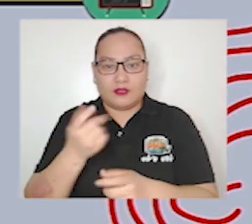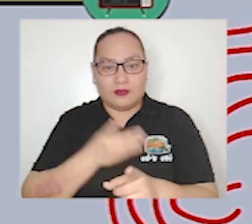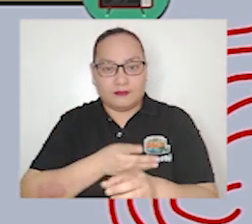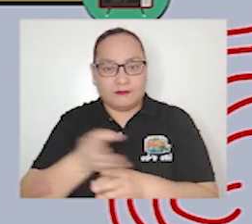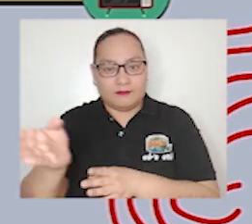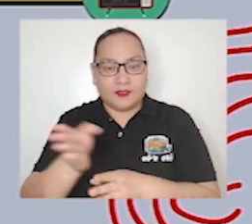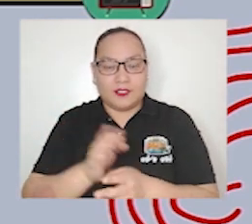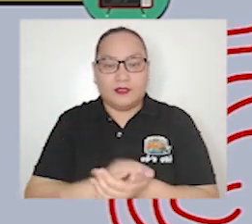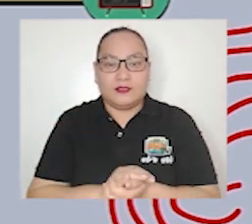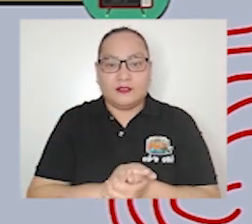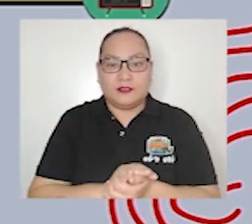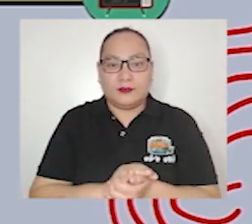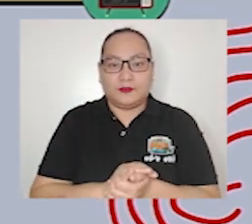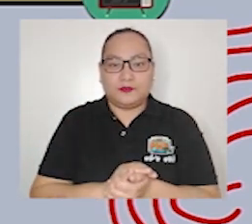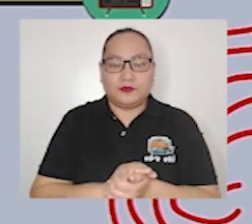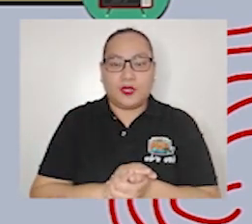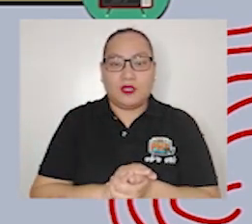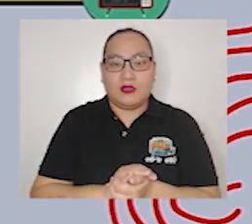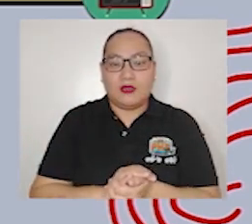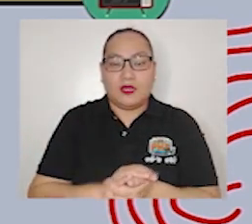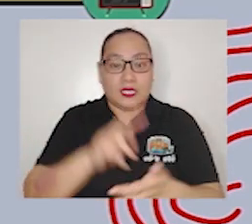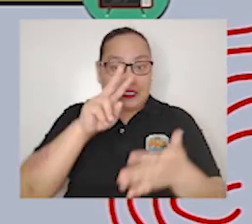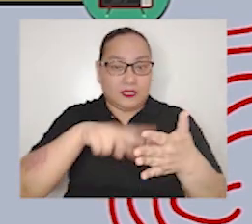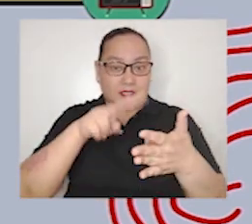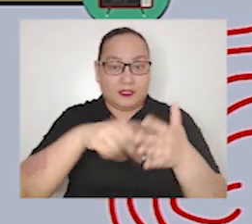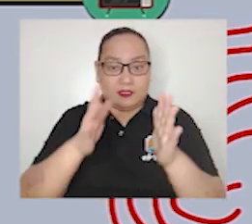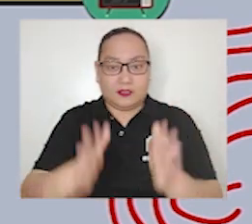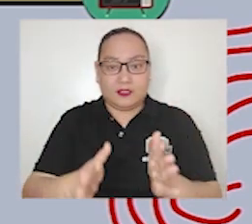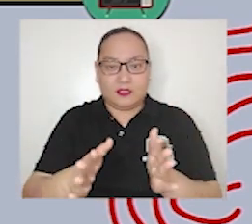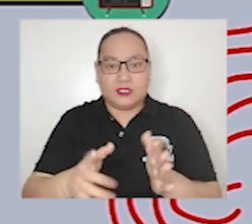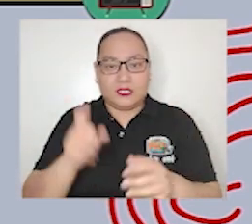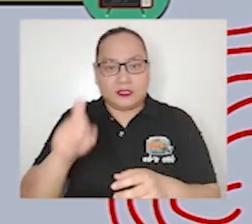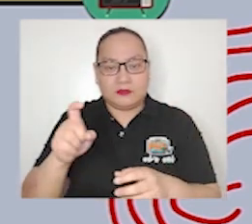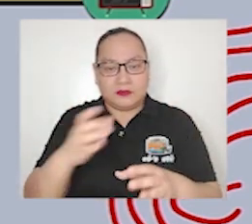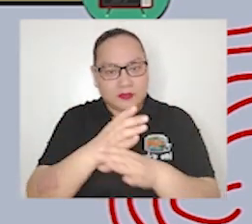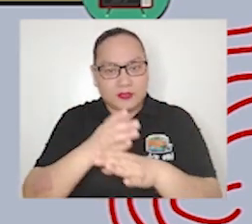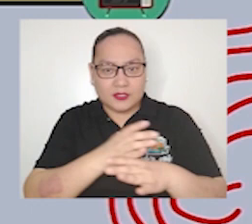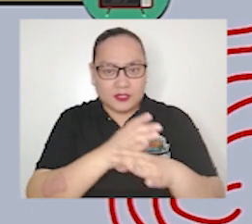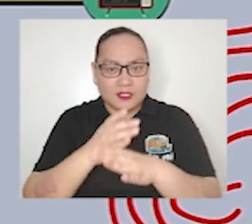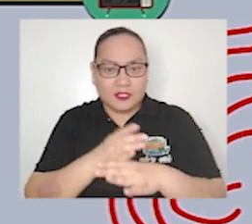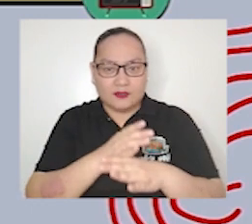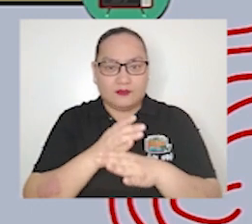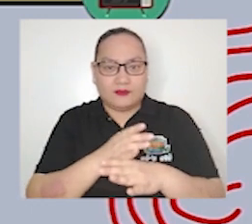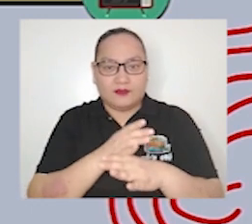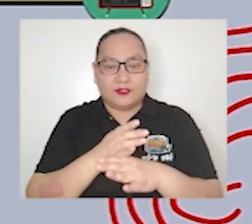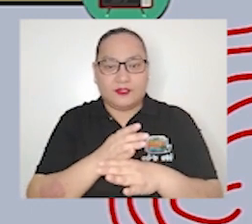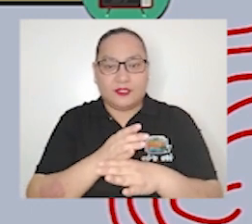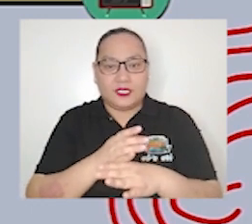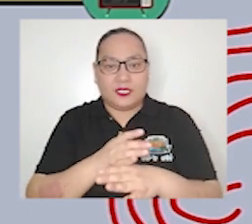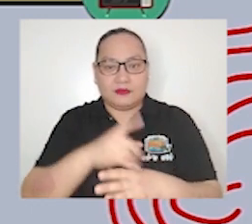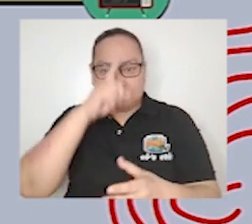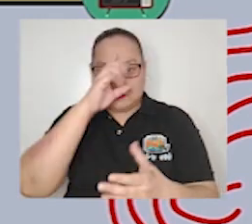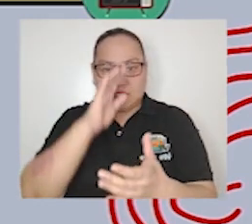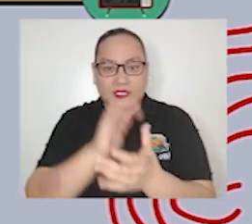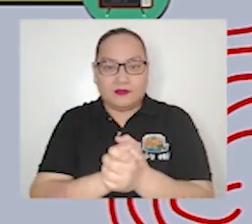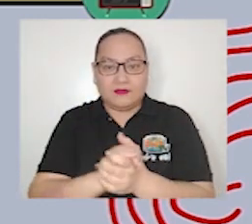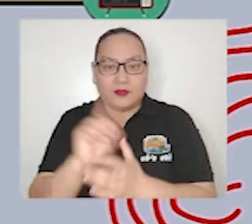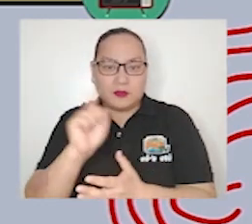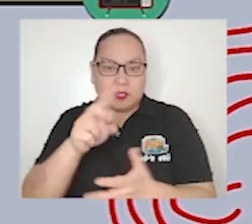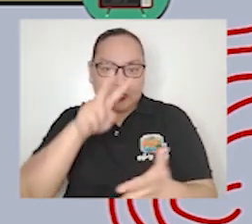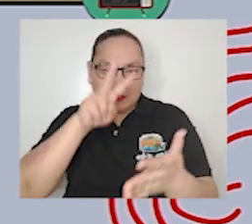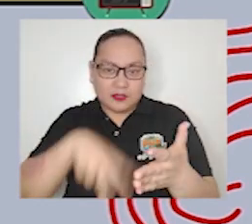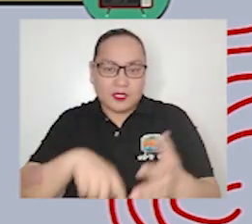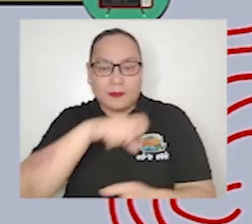careful and cautious in believing what we read because not every opinion we read is good